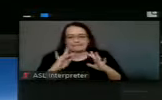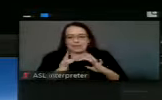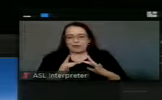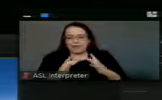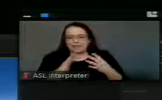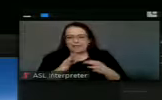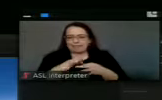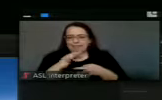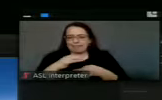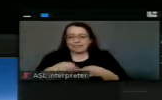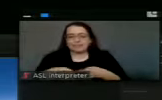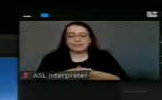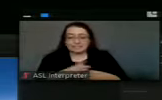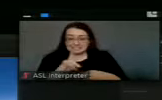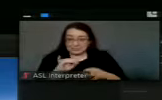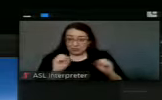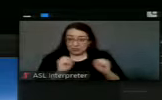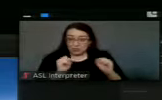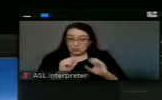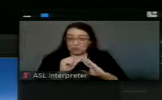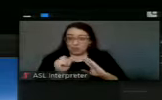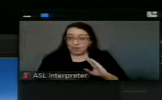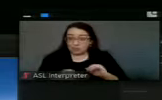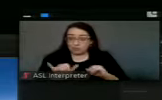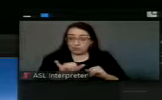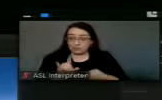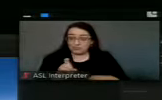But anyway, I don't, did it get cold in Amarillo too?